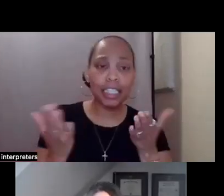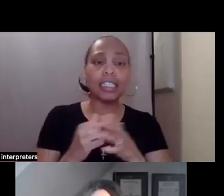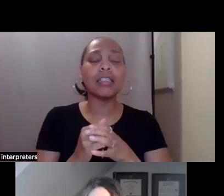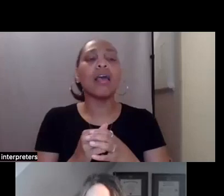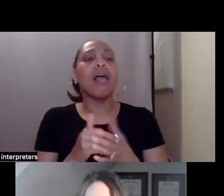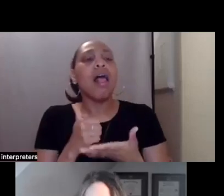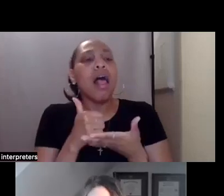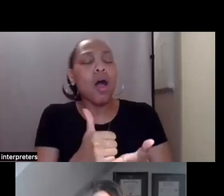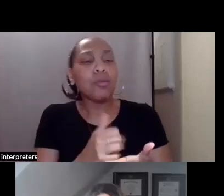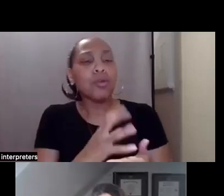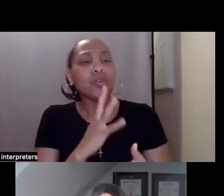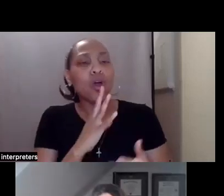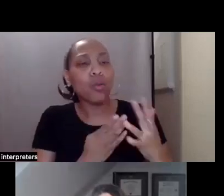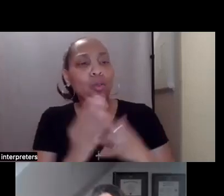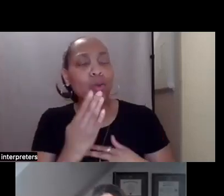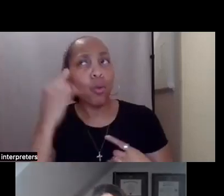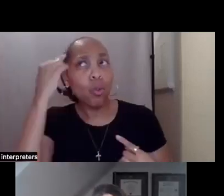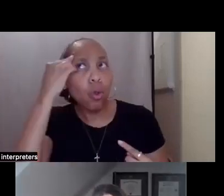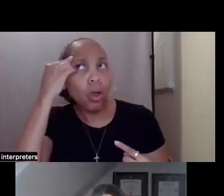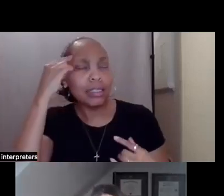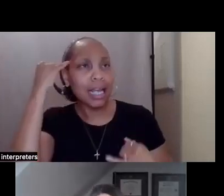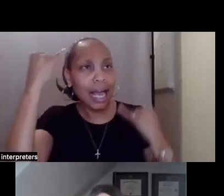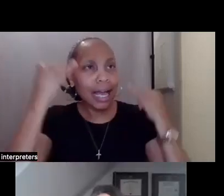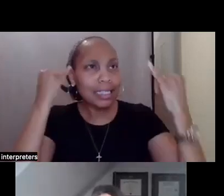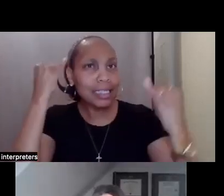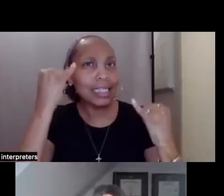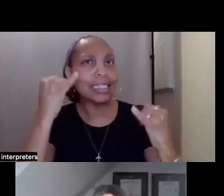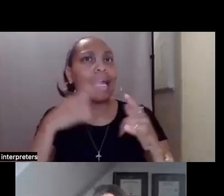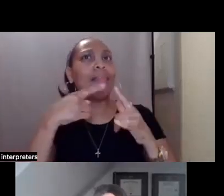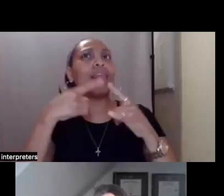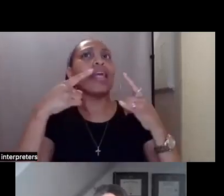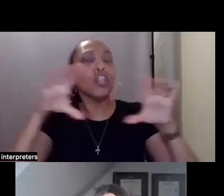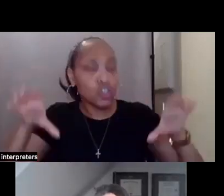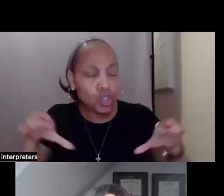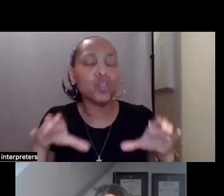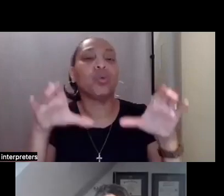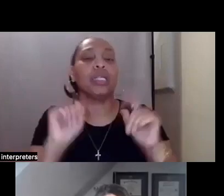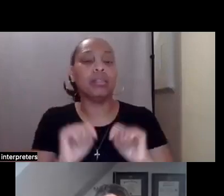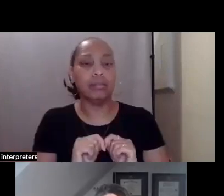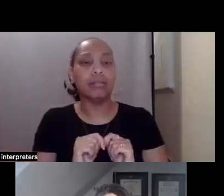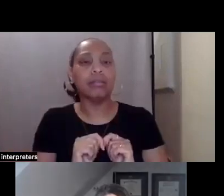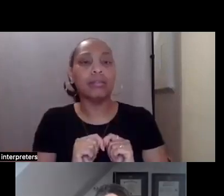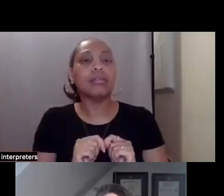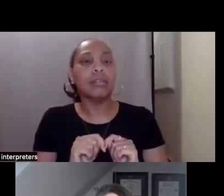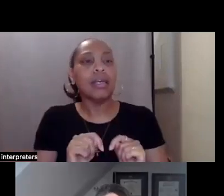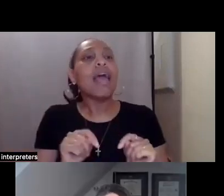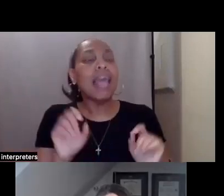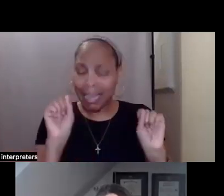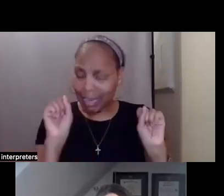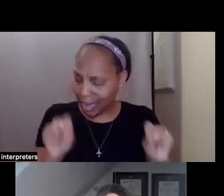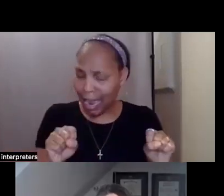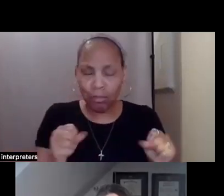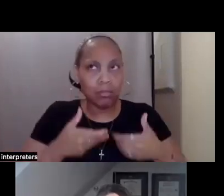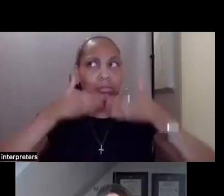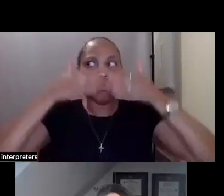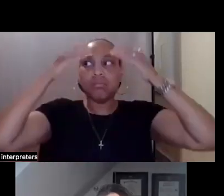thoughts and ideas, and then putting them into action. And as Amy had mentioned, it can be very overwhelming. There's a lot